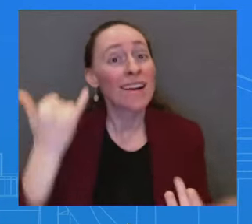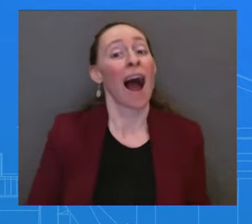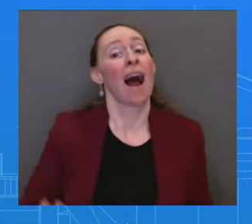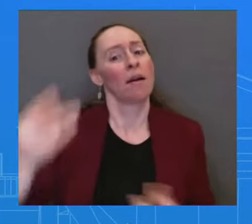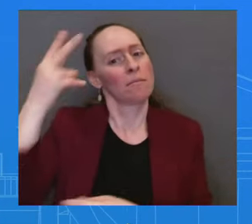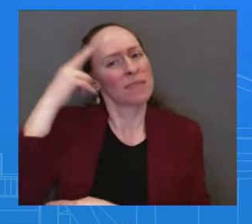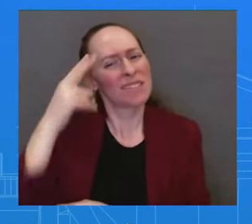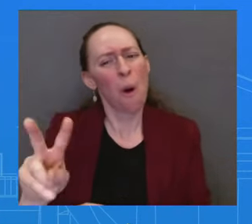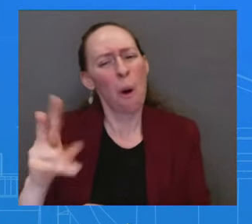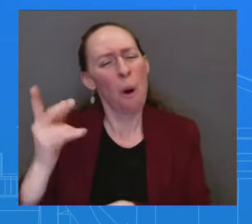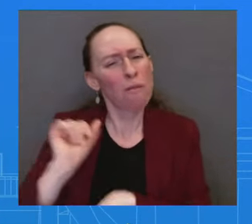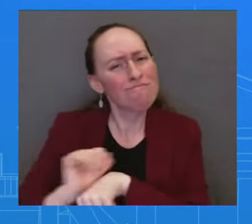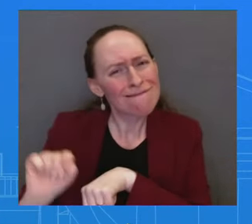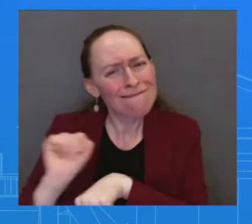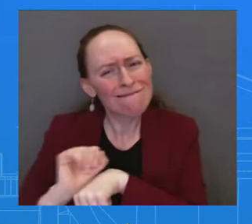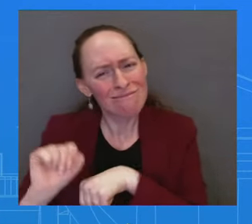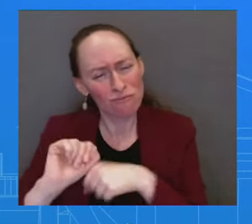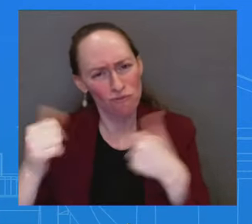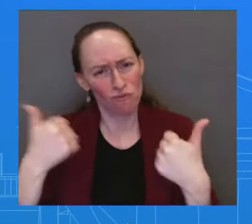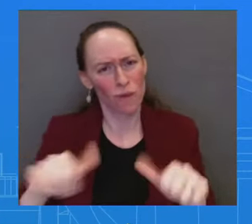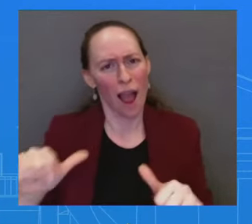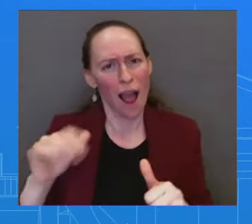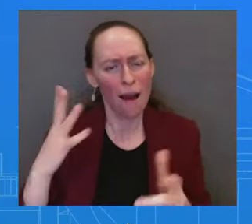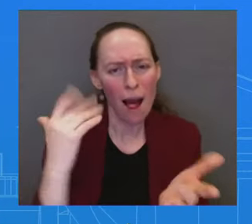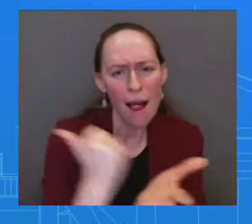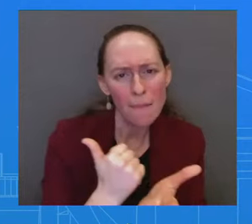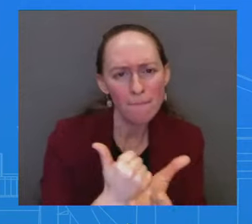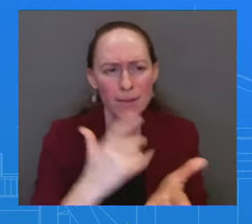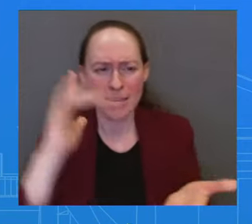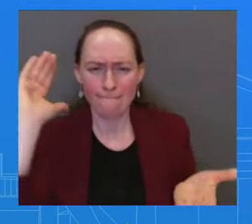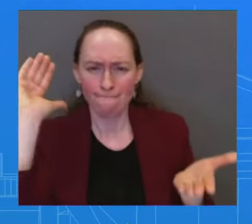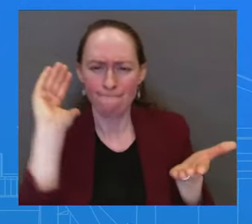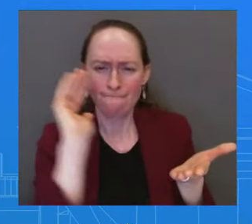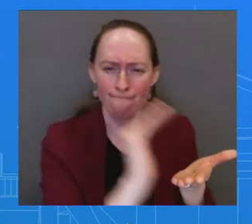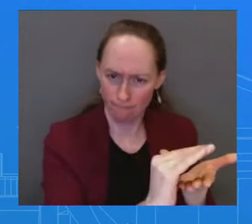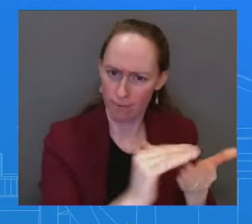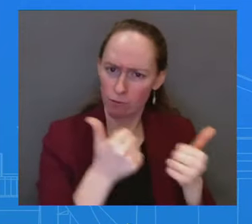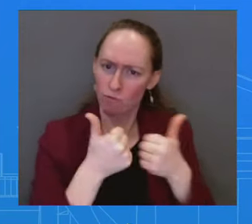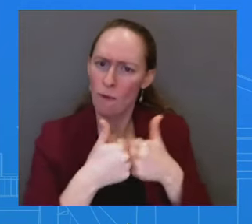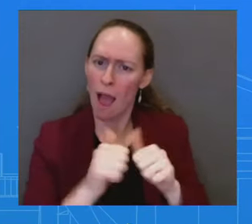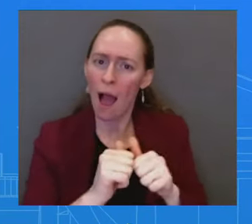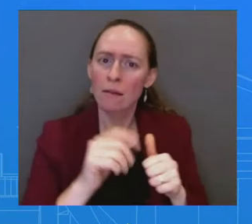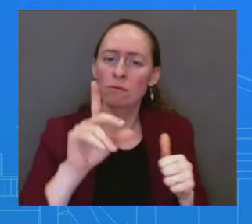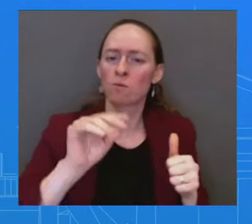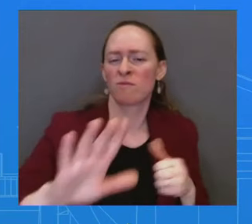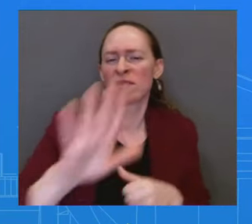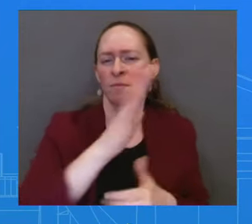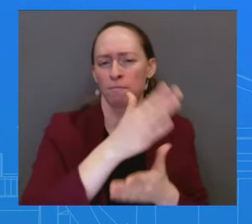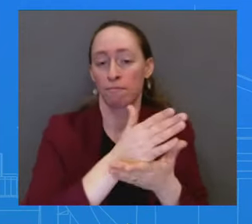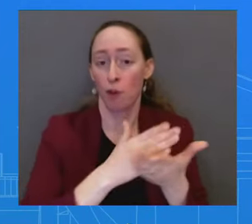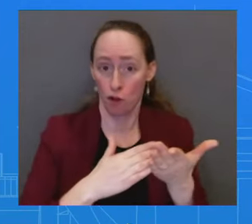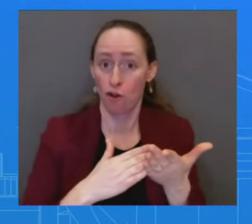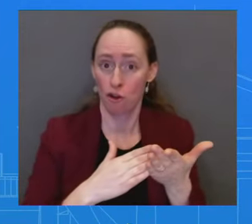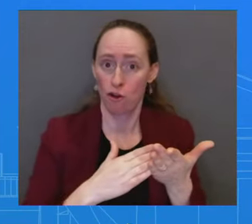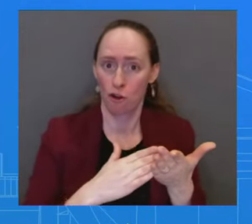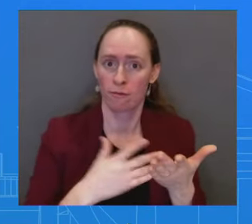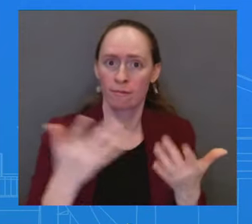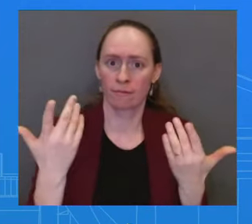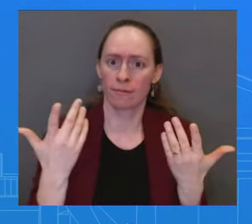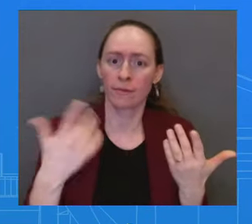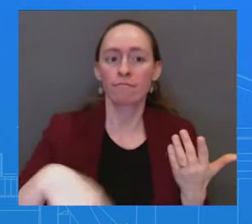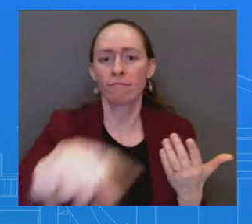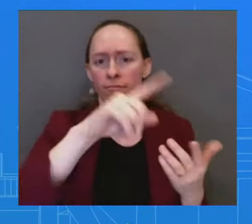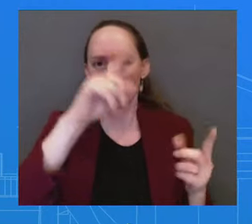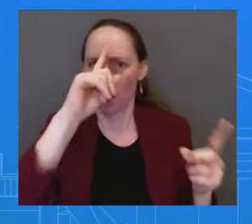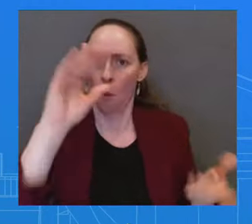to keep that flow going north lower. And we have seen in recent weeks some success at that. The idea that we don't have a plan